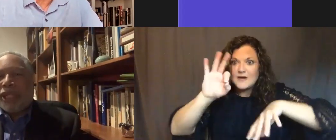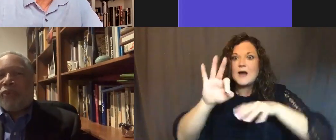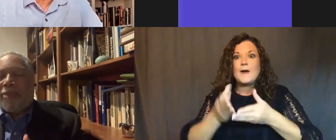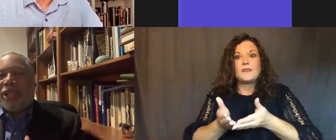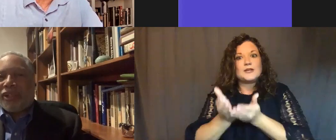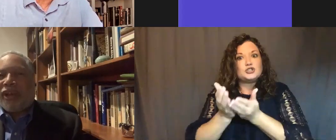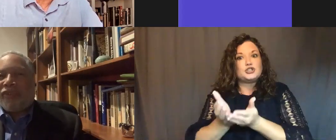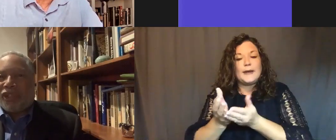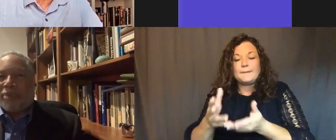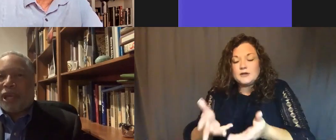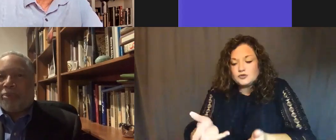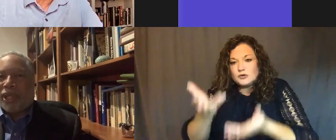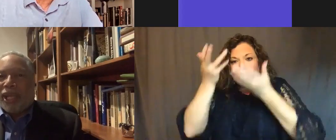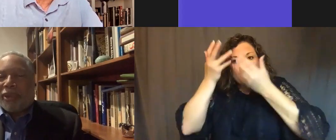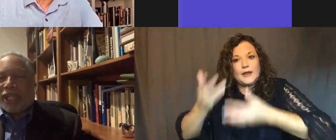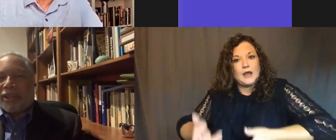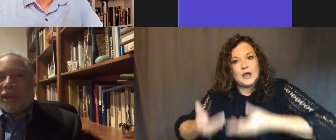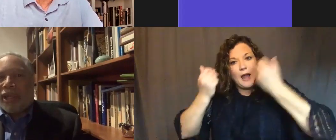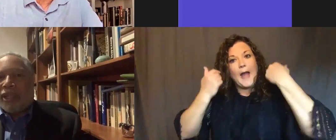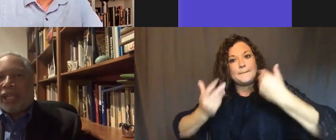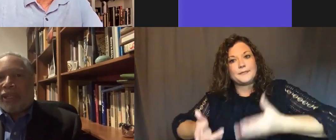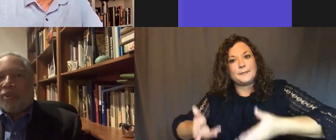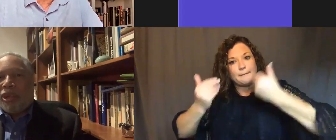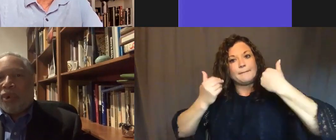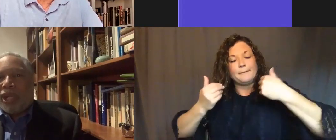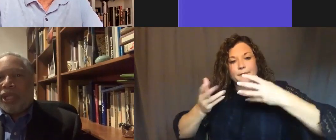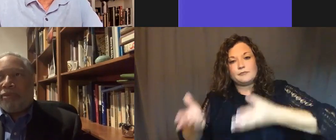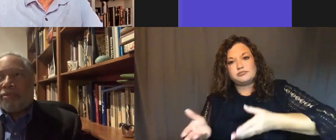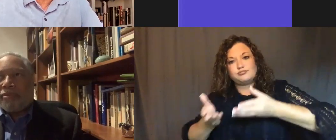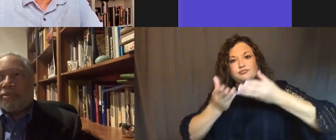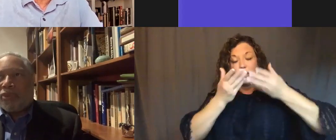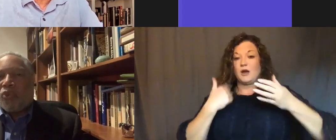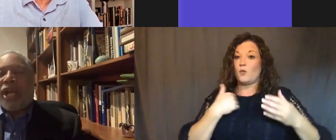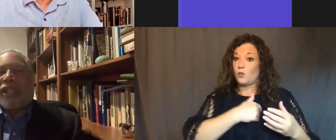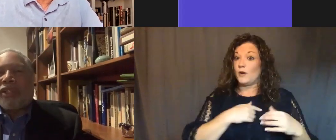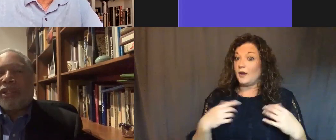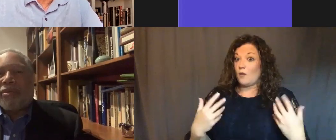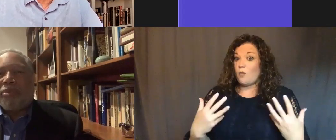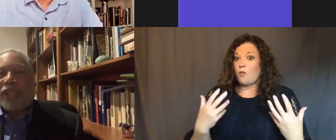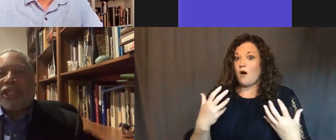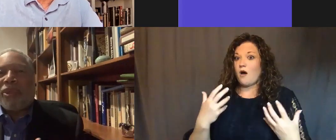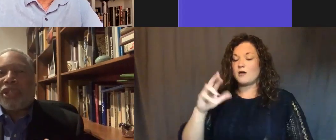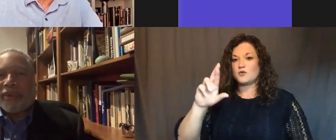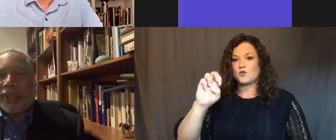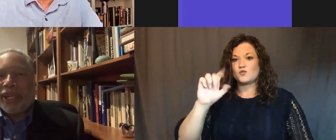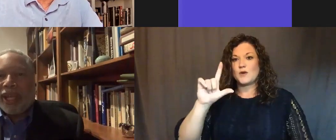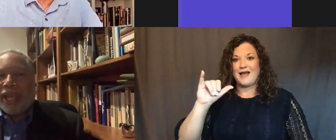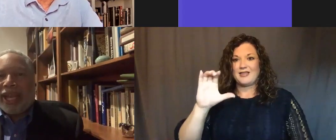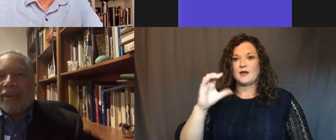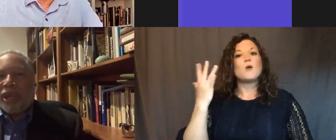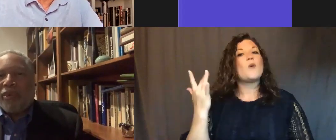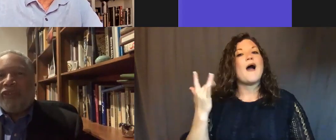reverent remnants of the ship up, because I thought that we wanted relics because they were sacred.